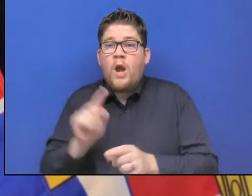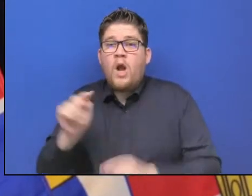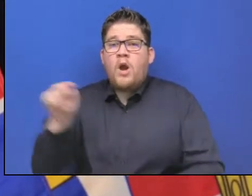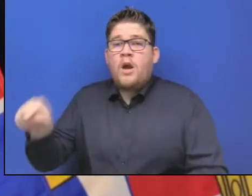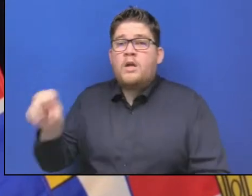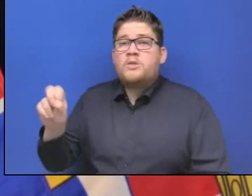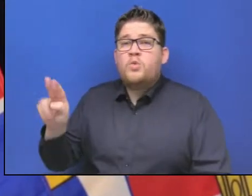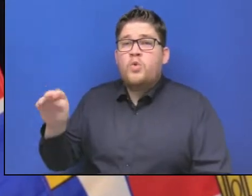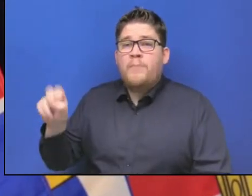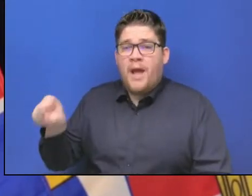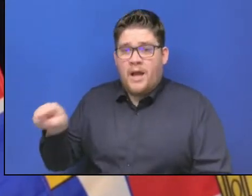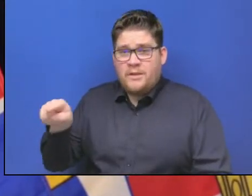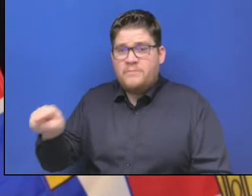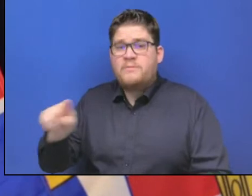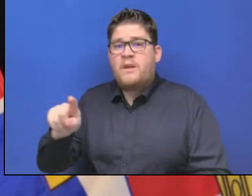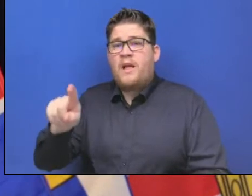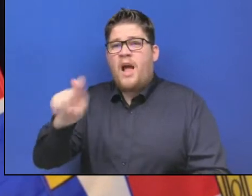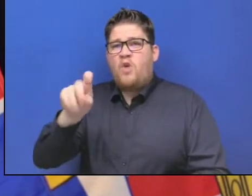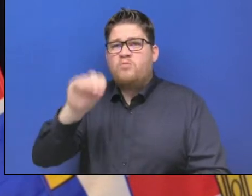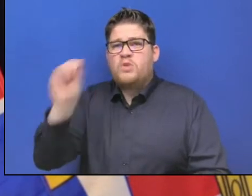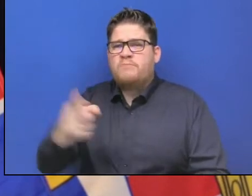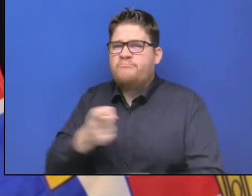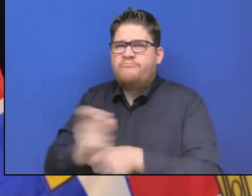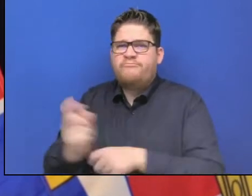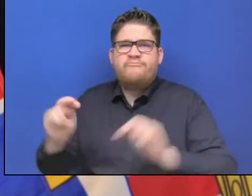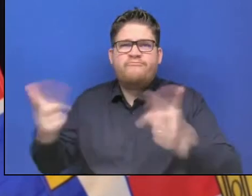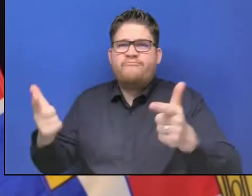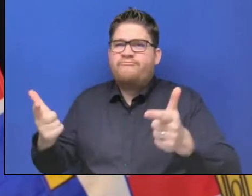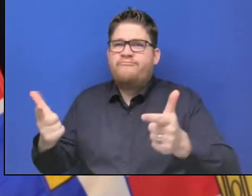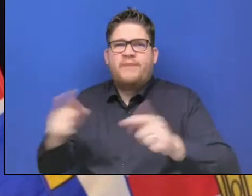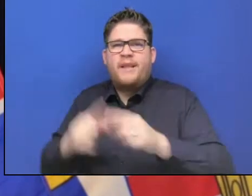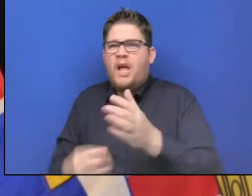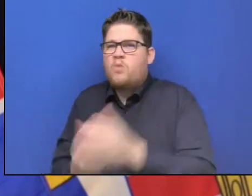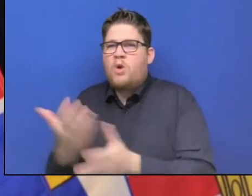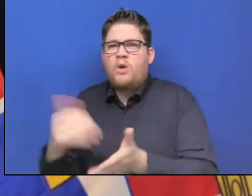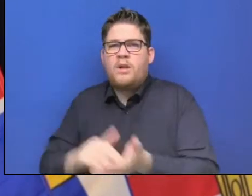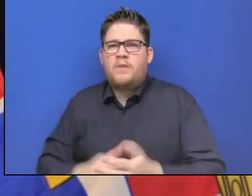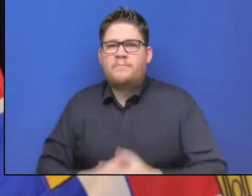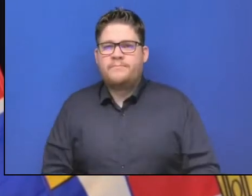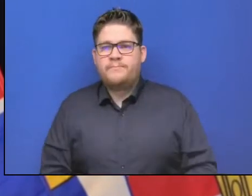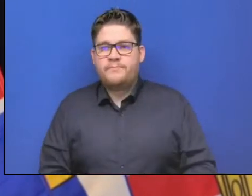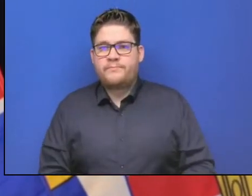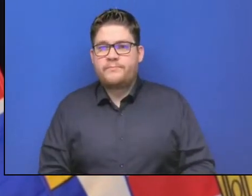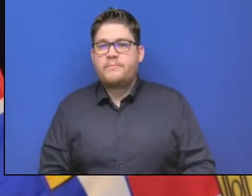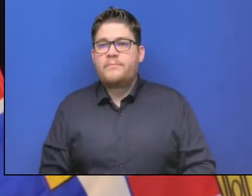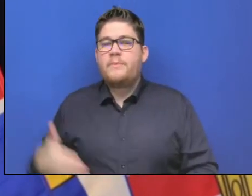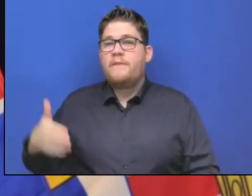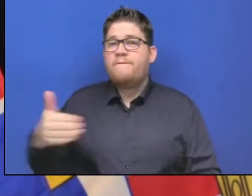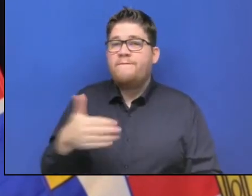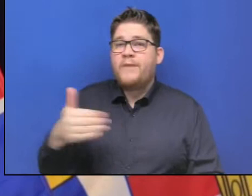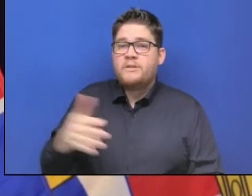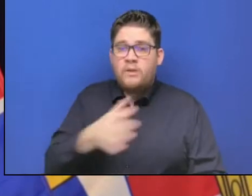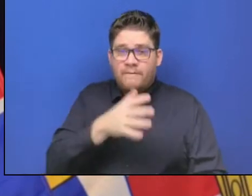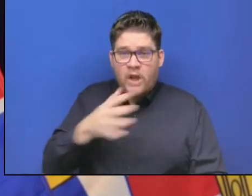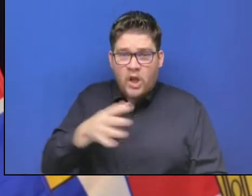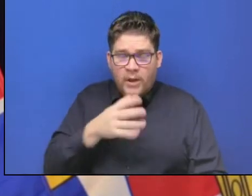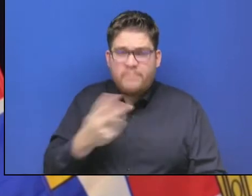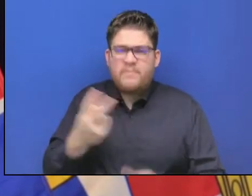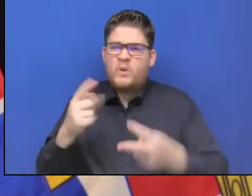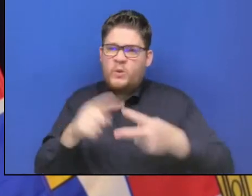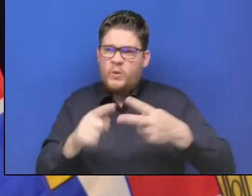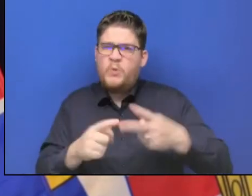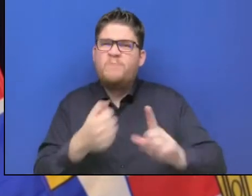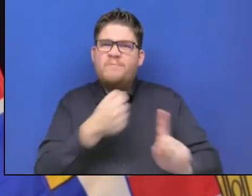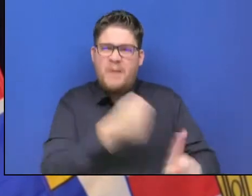-based fish farms in the Fraser Valley that have been impacted. The losses haven't been entered yet but we believe that all fish are